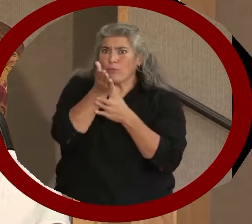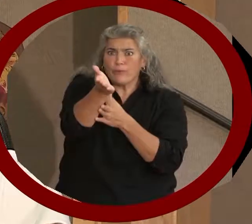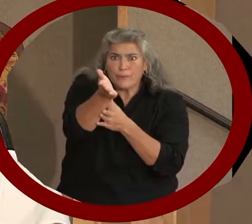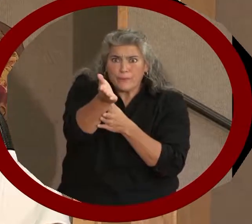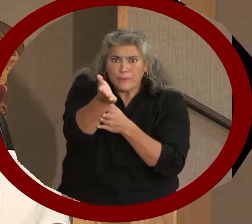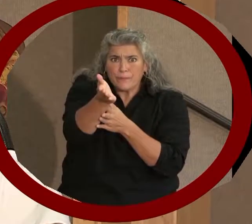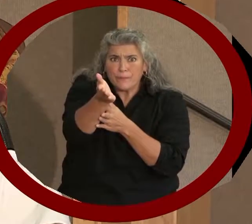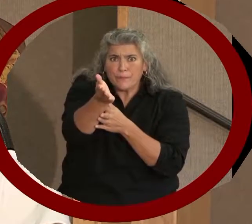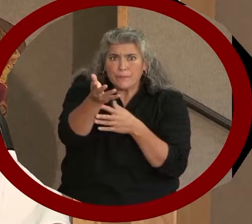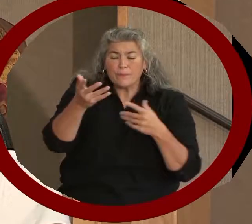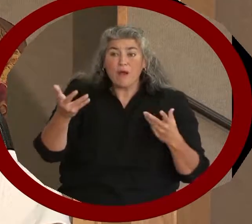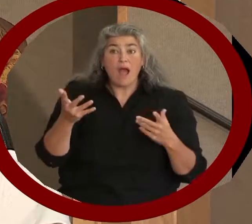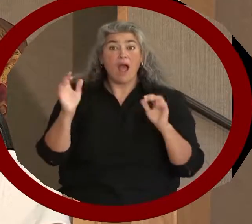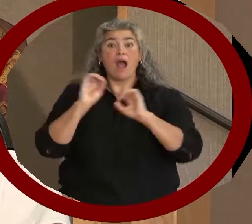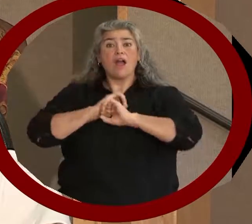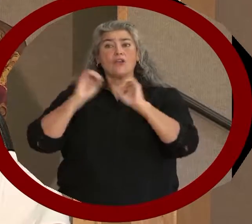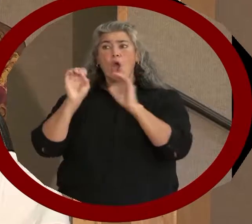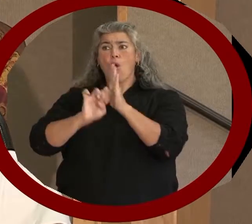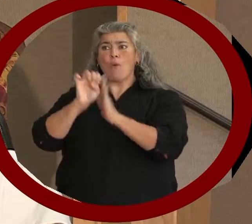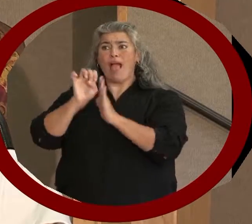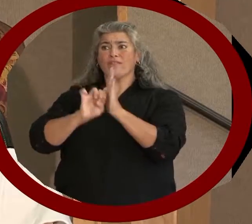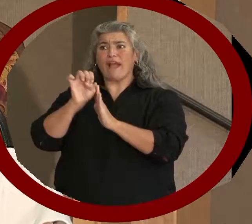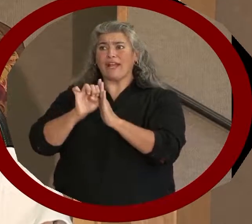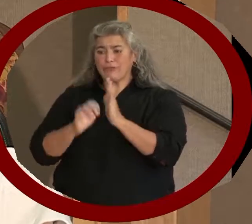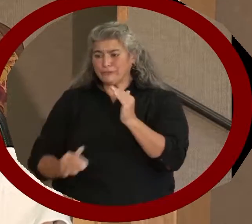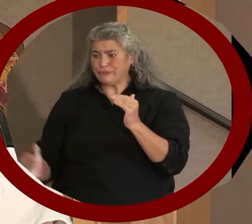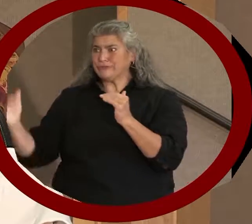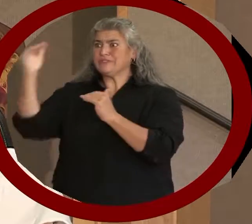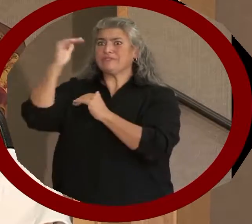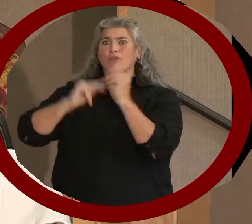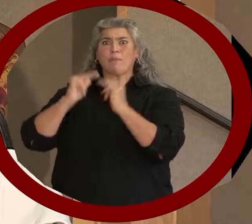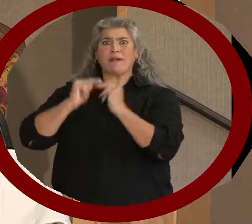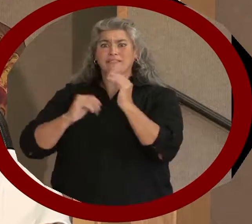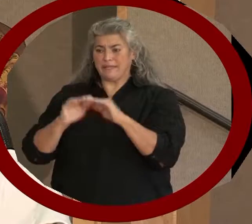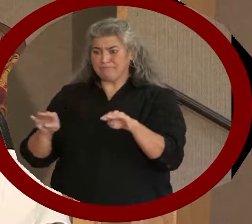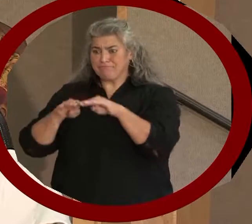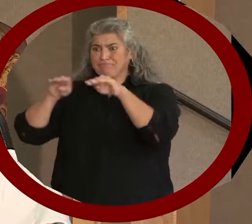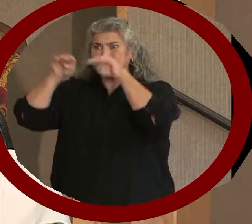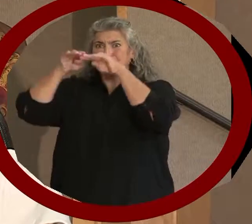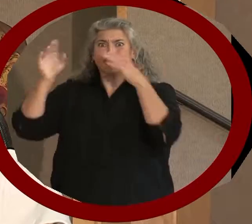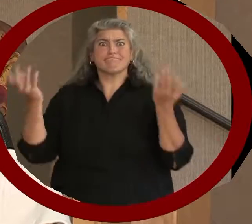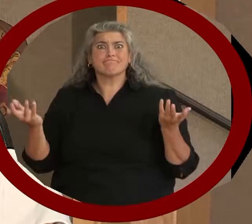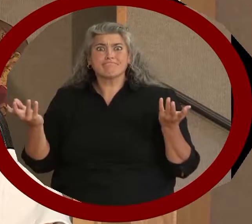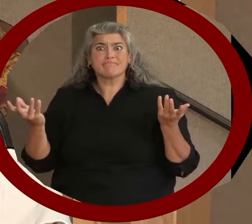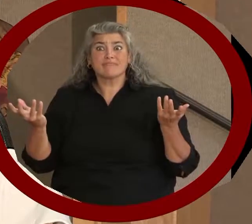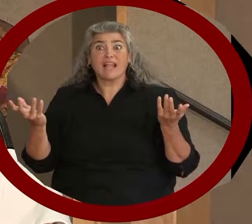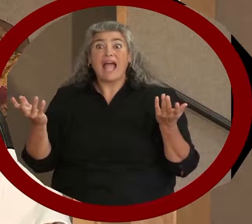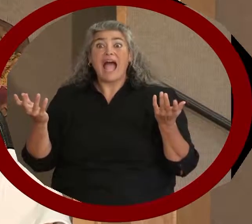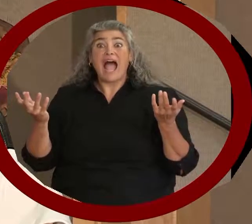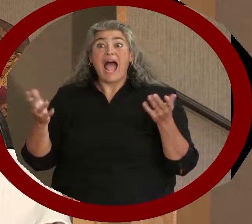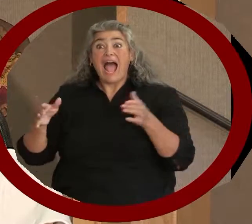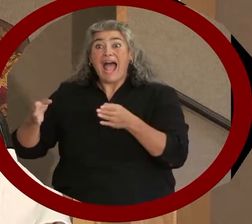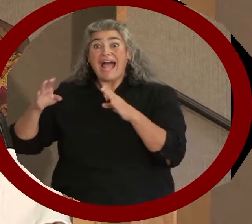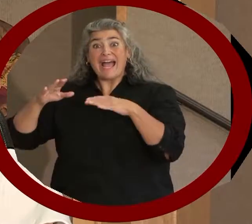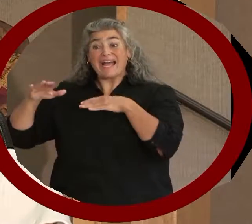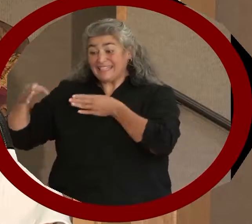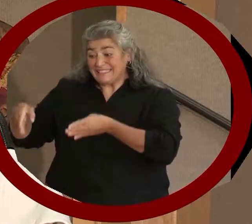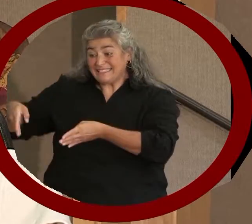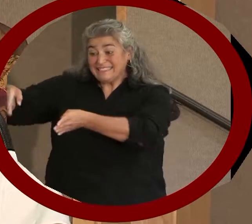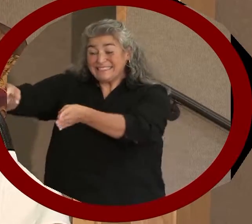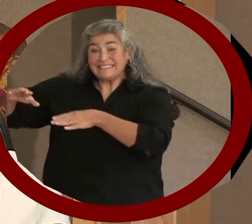There weren't elevators to reach other floors in a building. Sidewalks had few, if any,